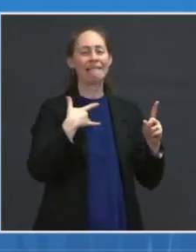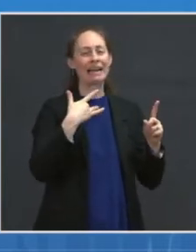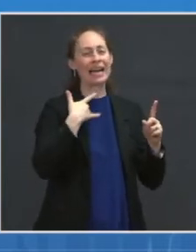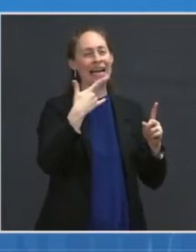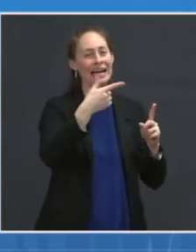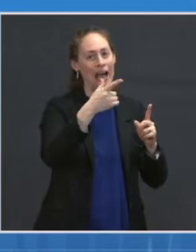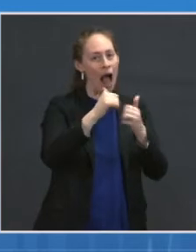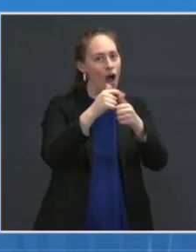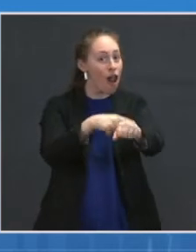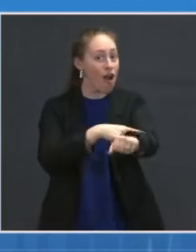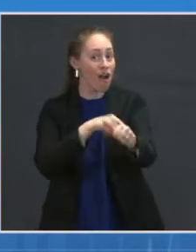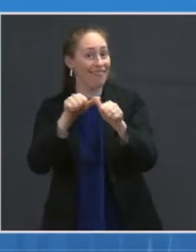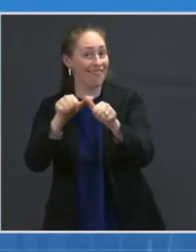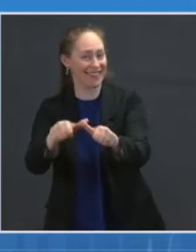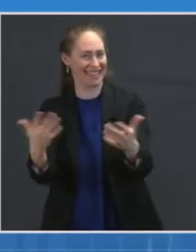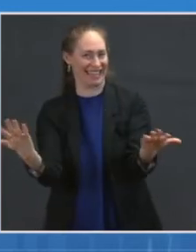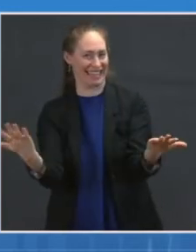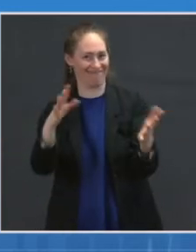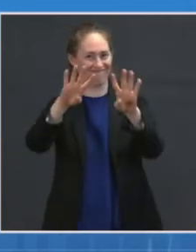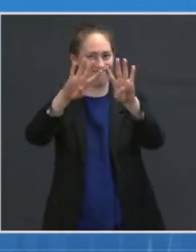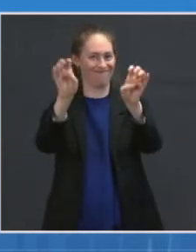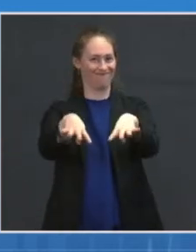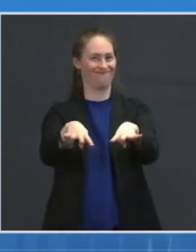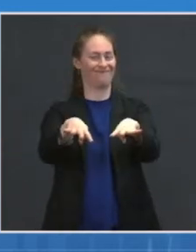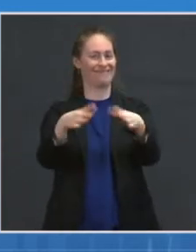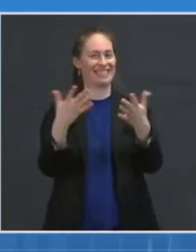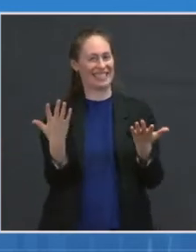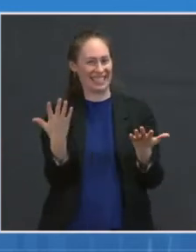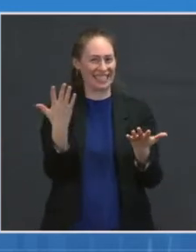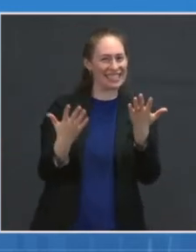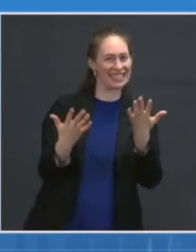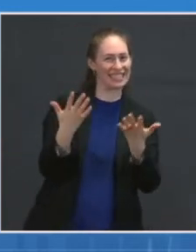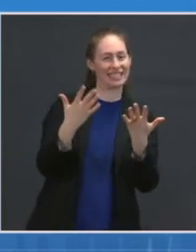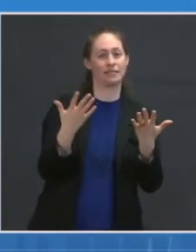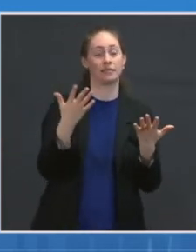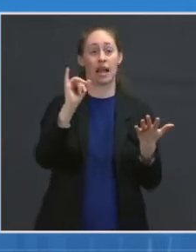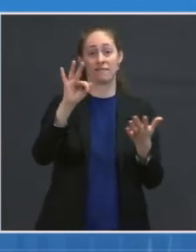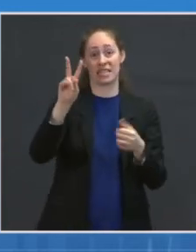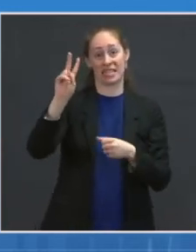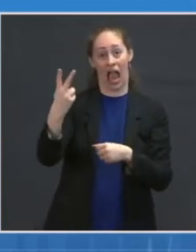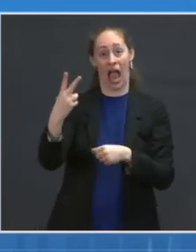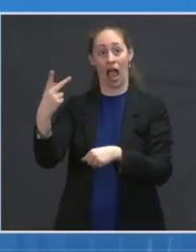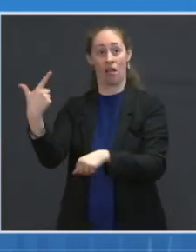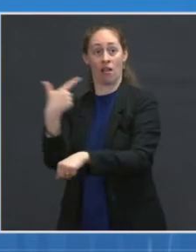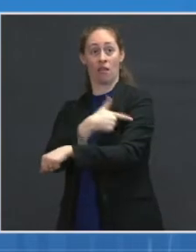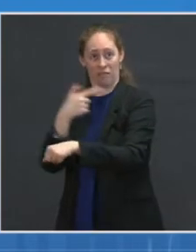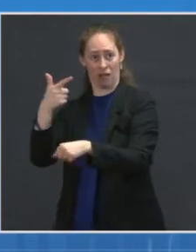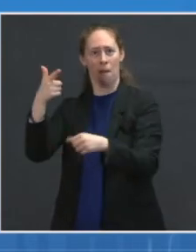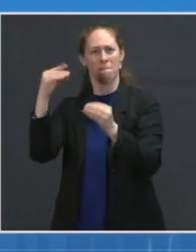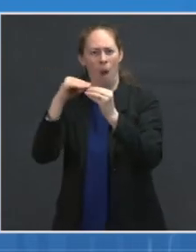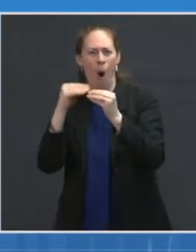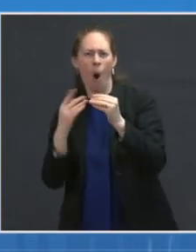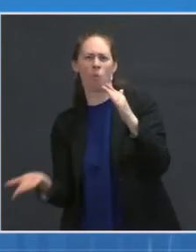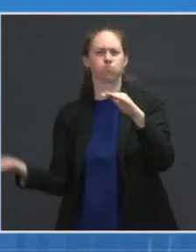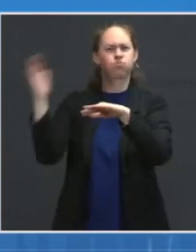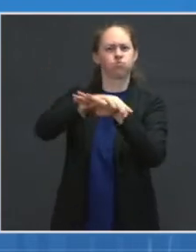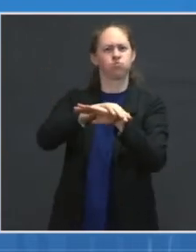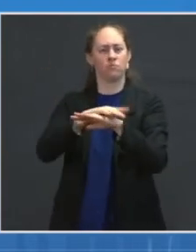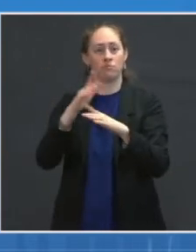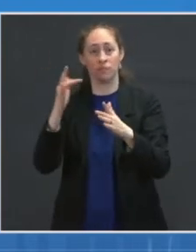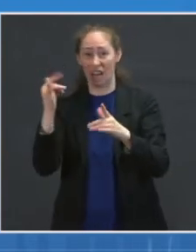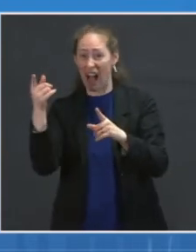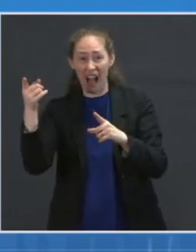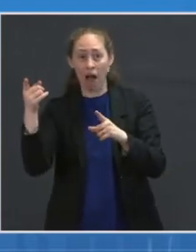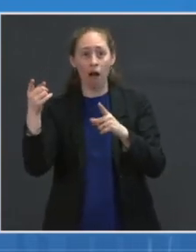times less than the optimal dose that you would get, you have to look at it from two standpoints. You remember we